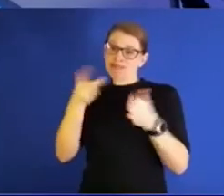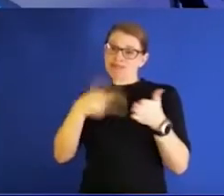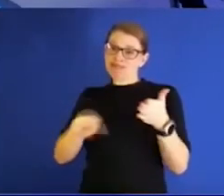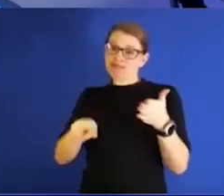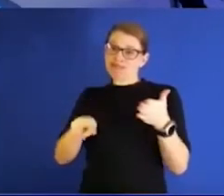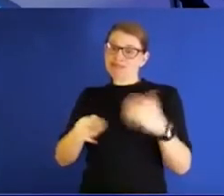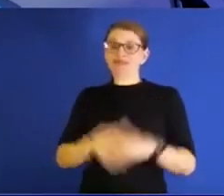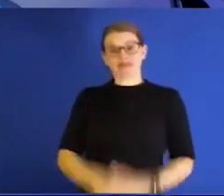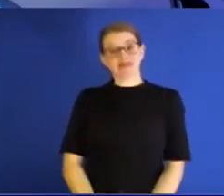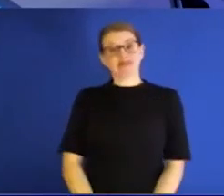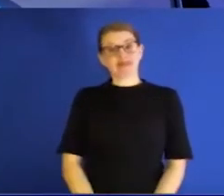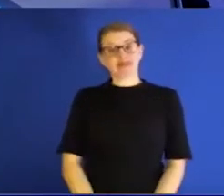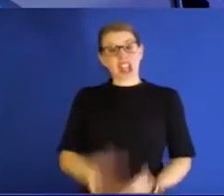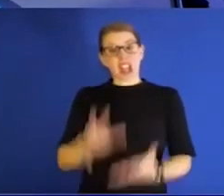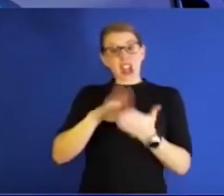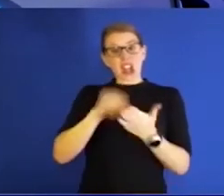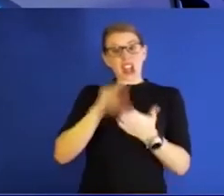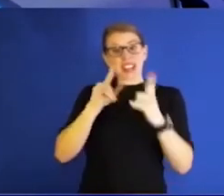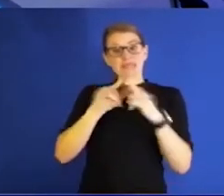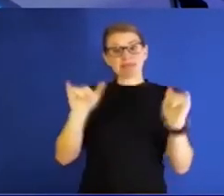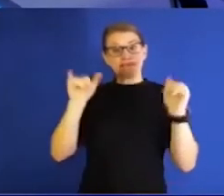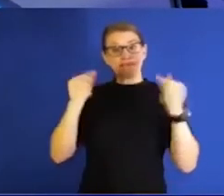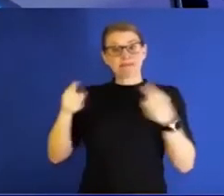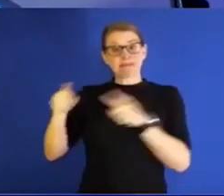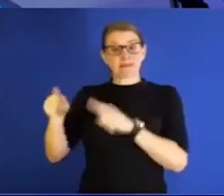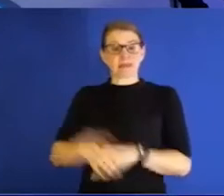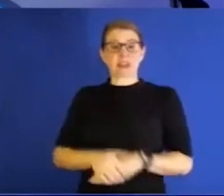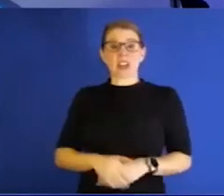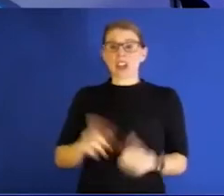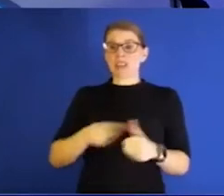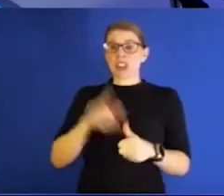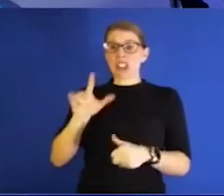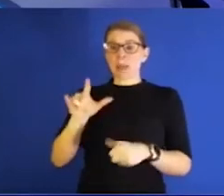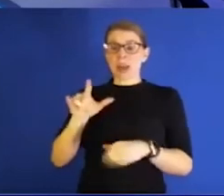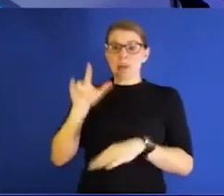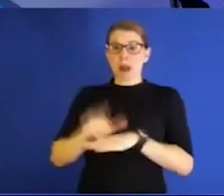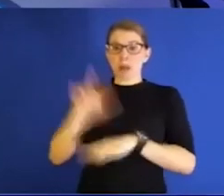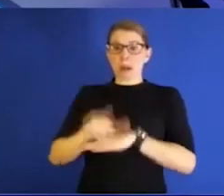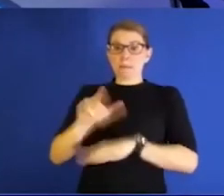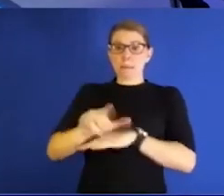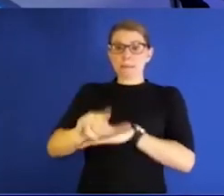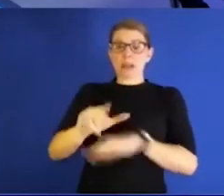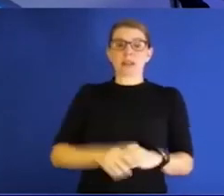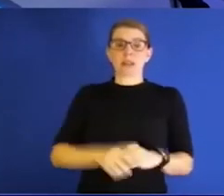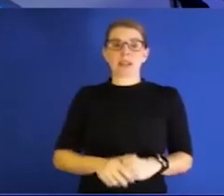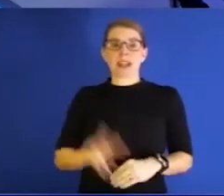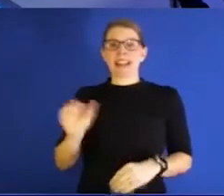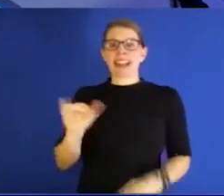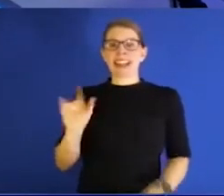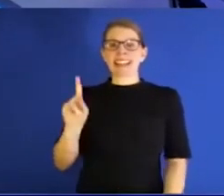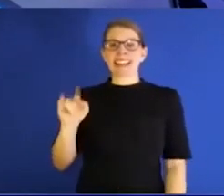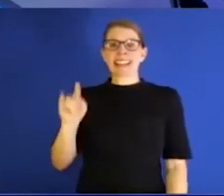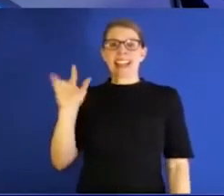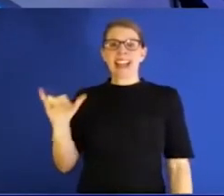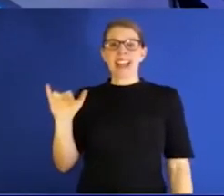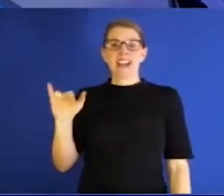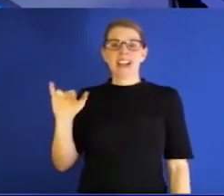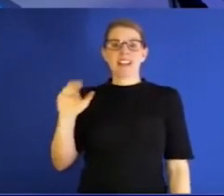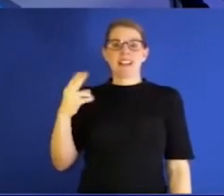airplane while we fly it. I remember the first airplane to do this. Boom, boom, boom. I feel like those pictures from Kitty Hawk. Yeah. Yeah. Yeah. We were doing a little bump and running there.